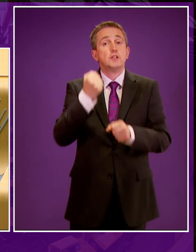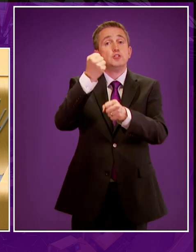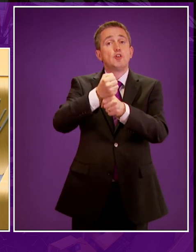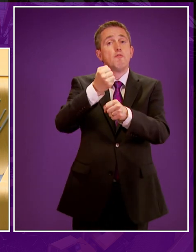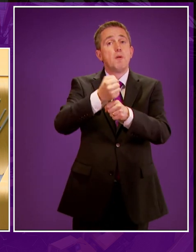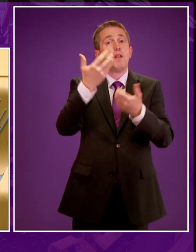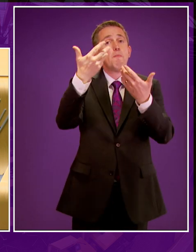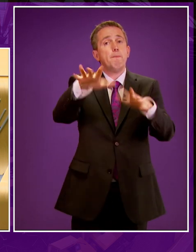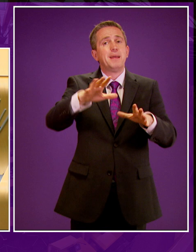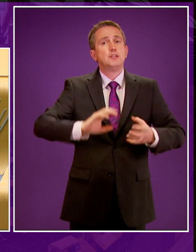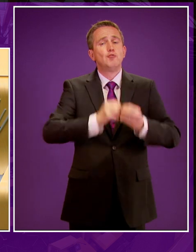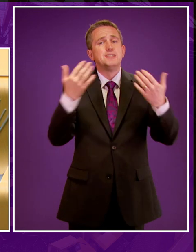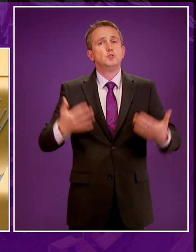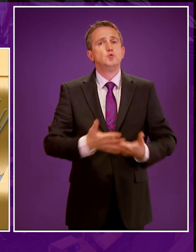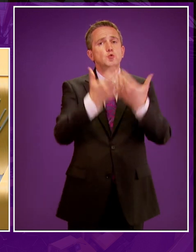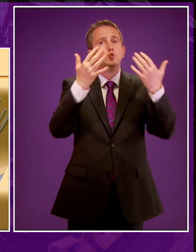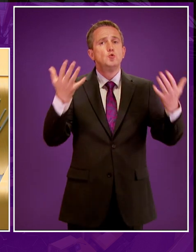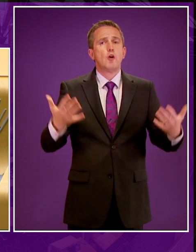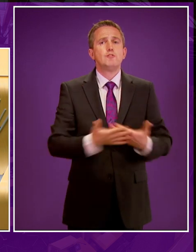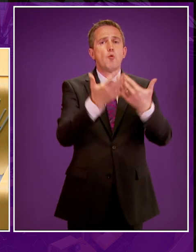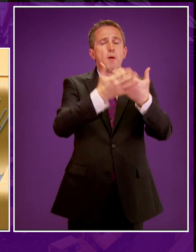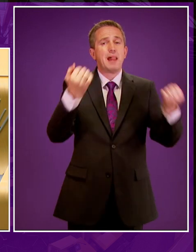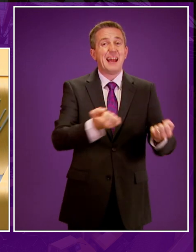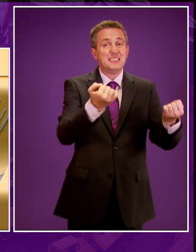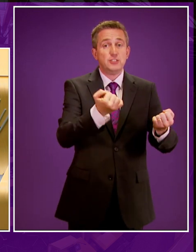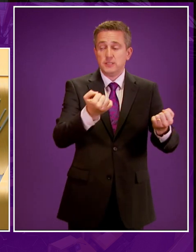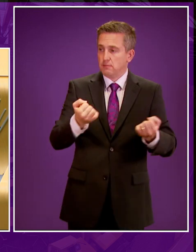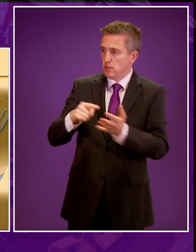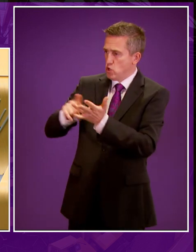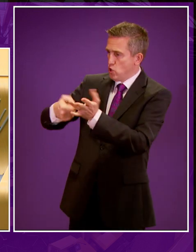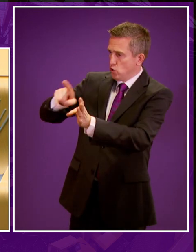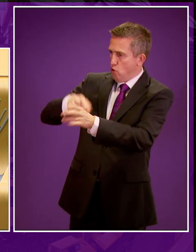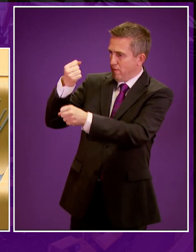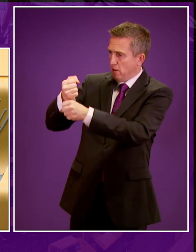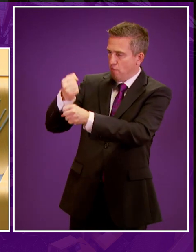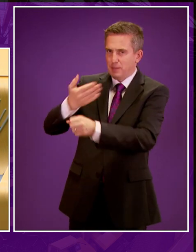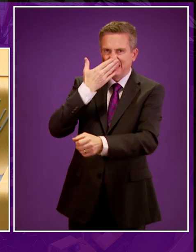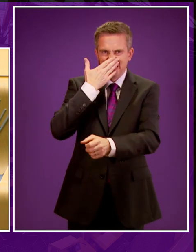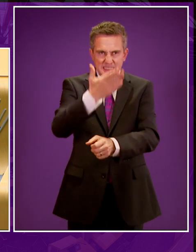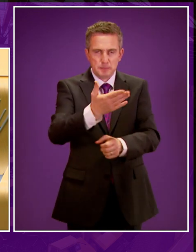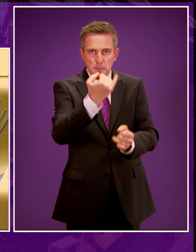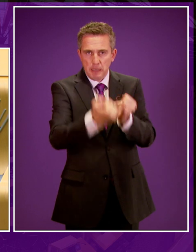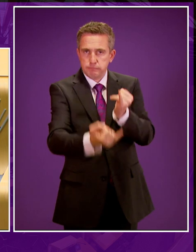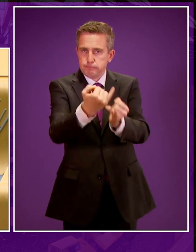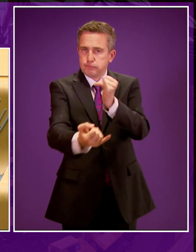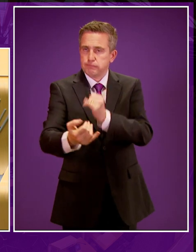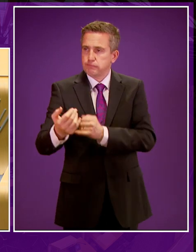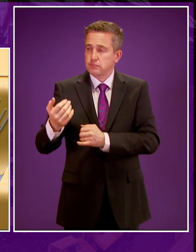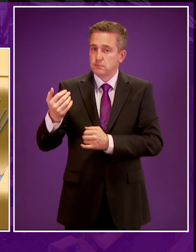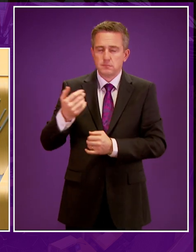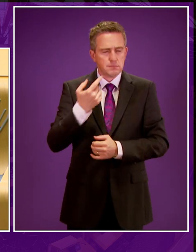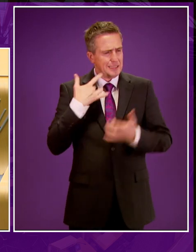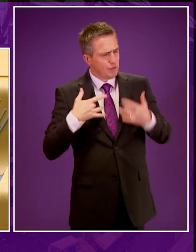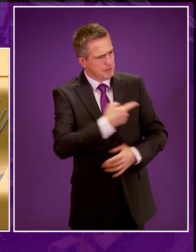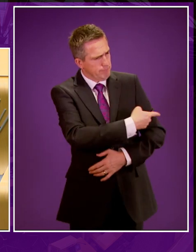way in developing renewable energy, we have a Tory Government that has been working against renewables at every single tonne. And let's look at the people speaking